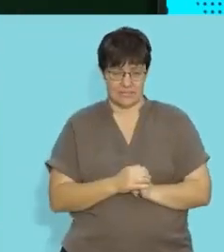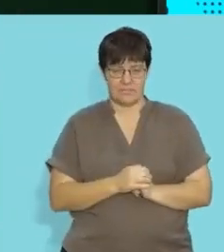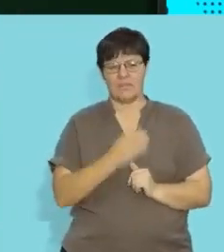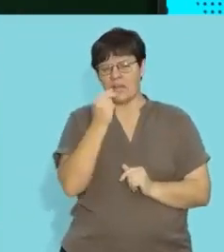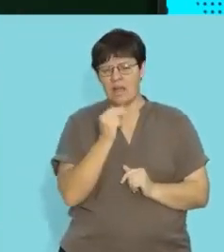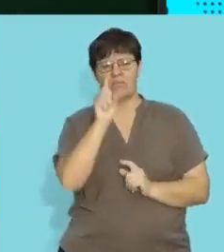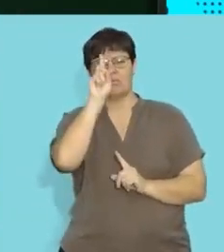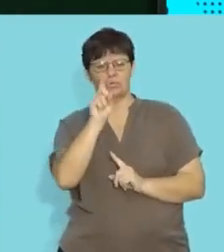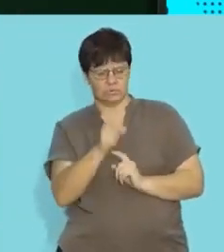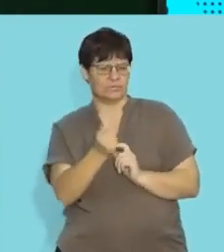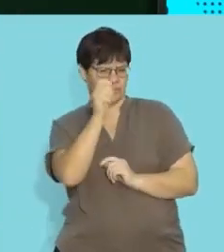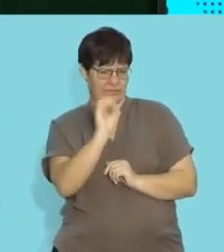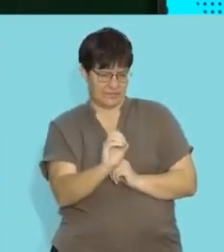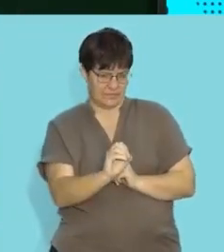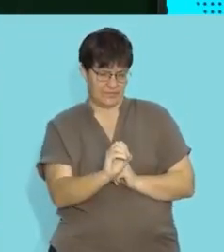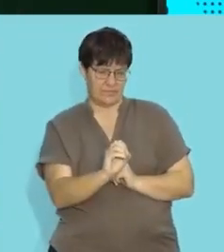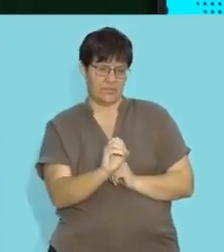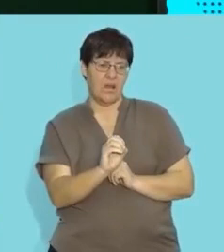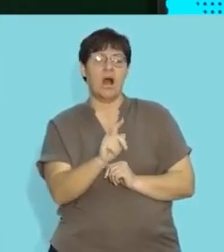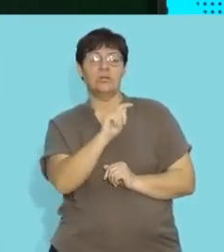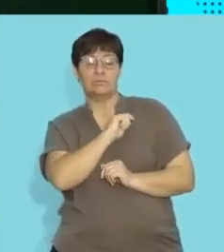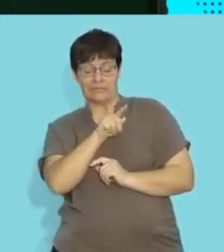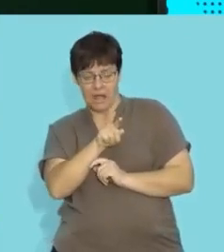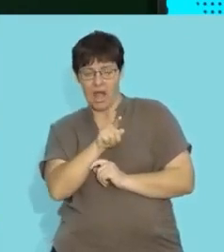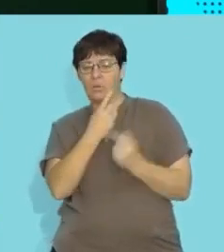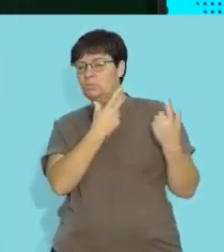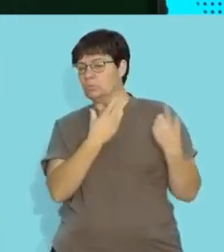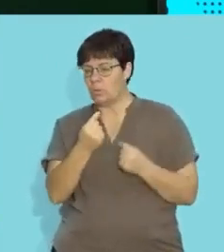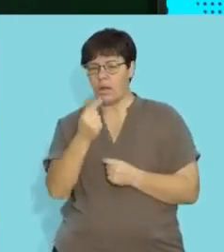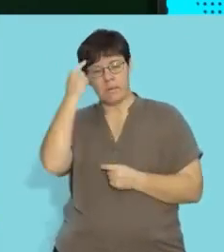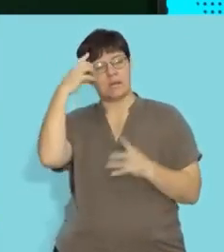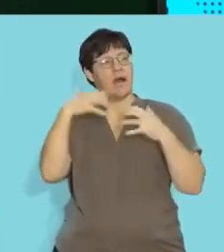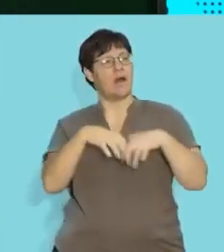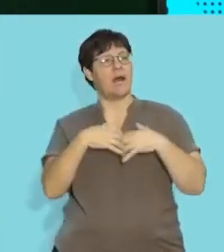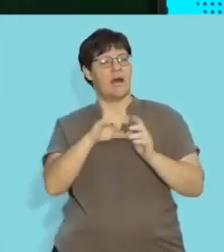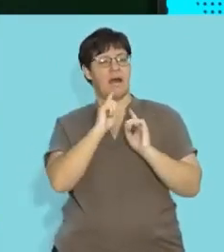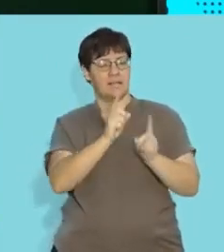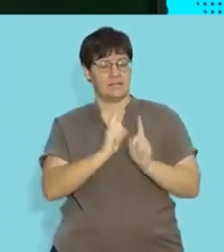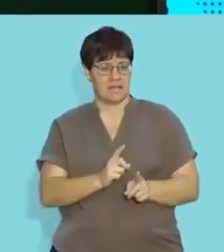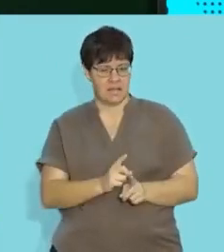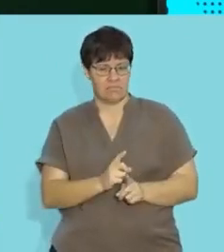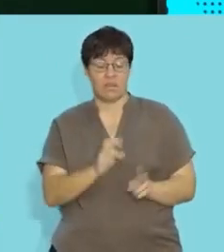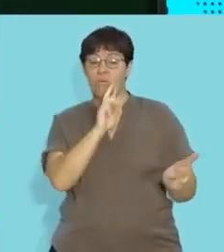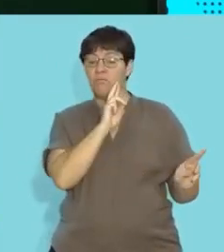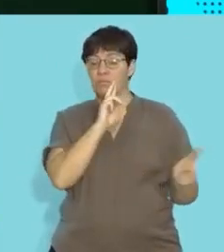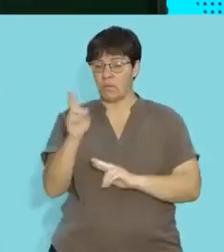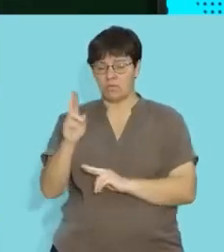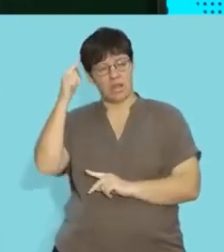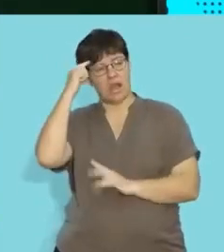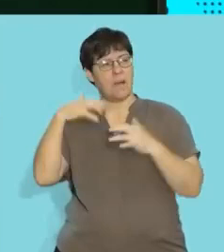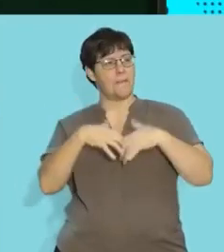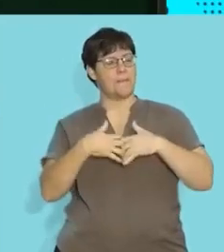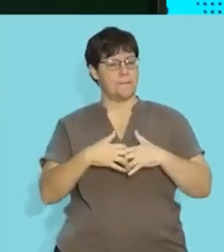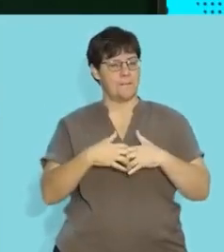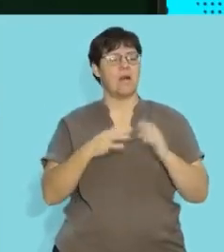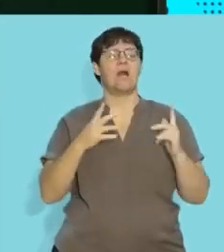questions that we can work through and I trust that while we do this that you think about these answers and you're able to respond in your heads or write down